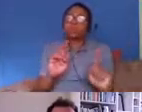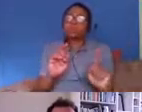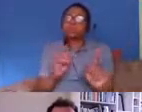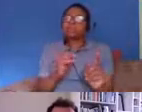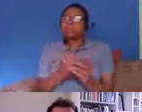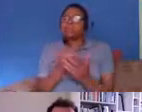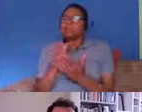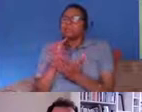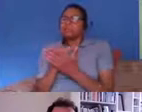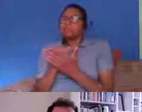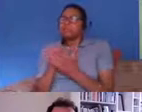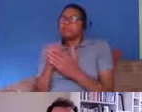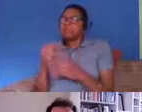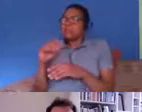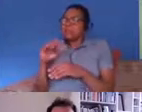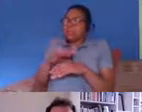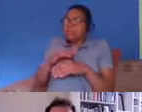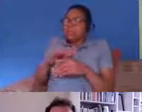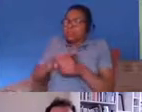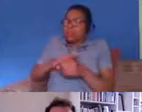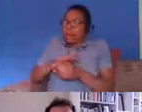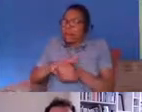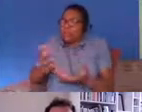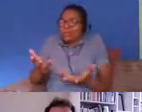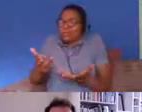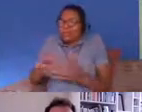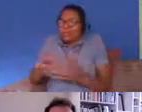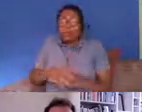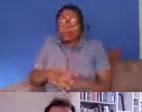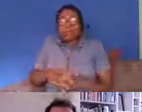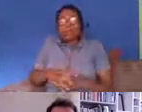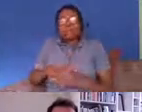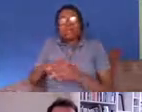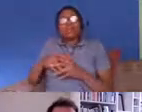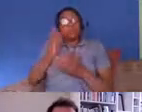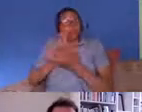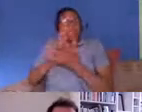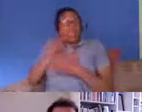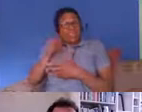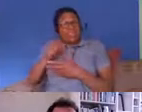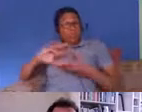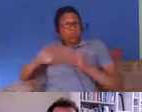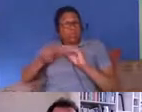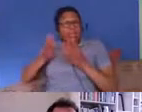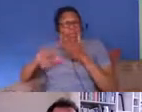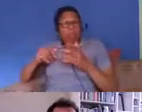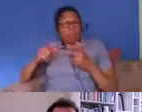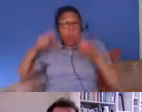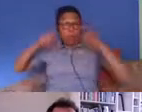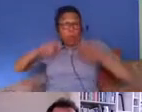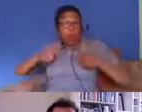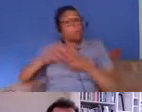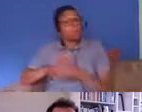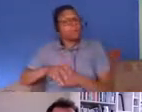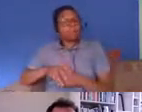status um which is it's not a natural thing it's a kind of legal construct um and that's a significant and